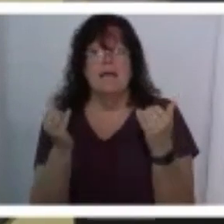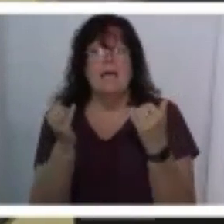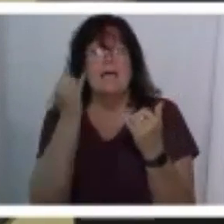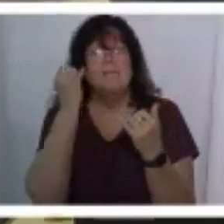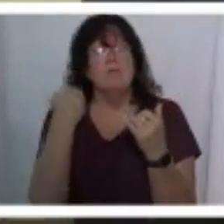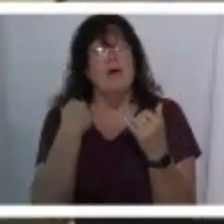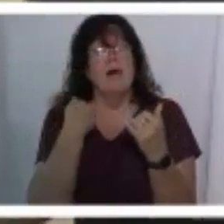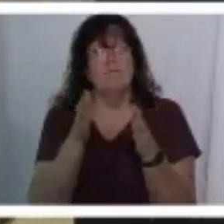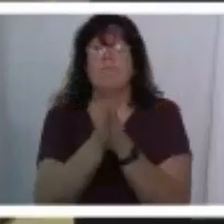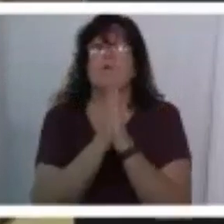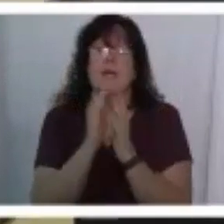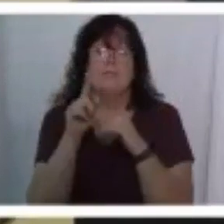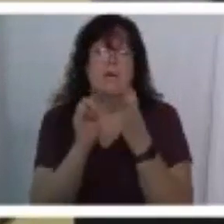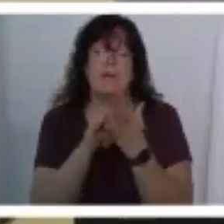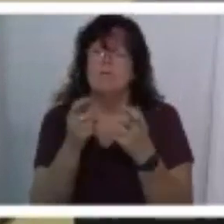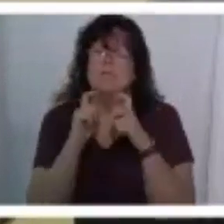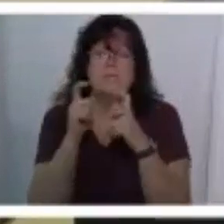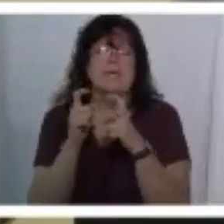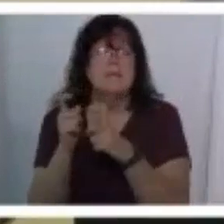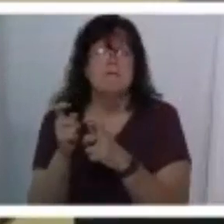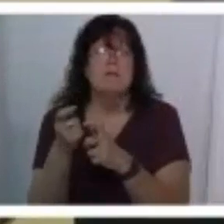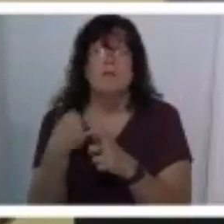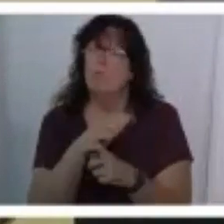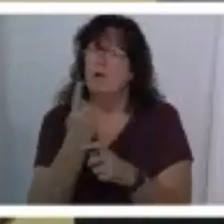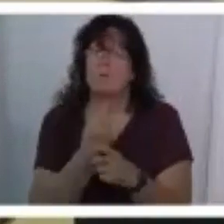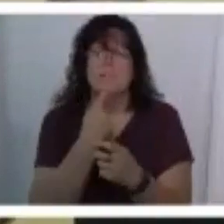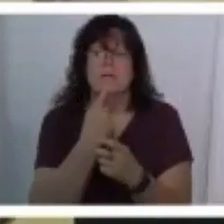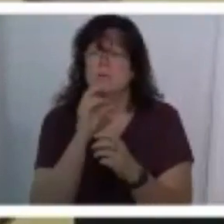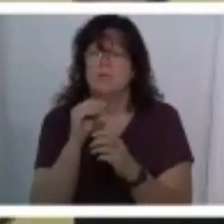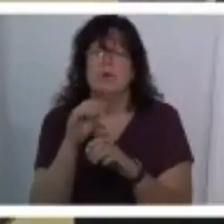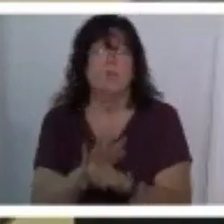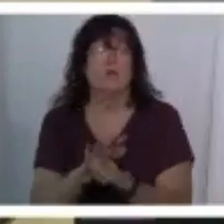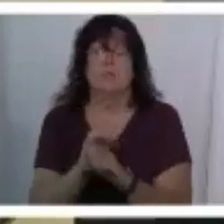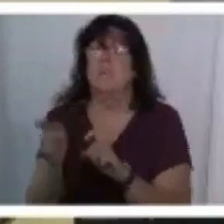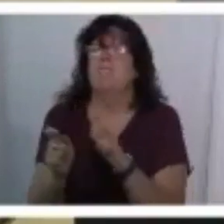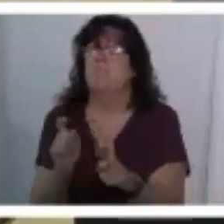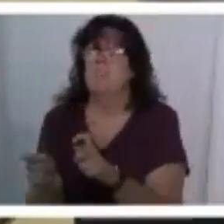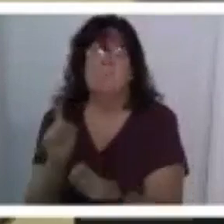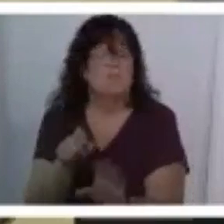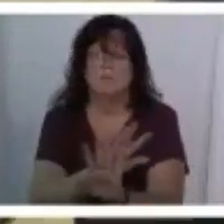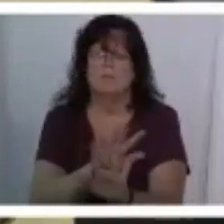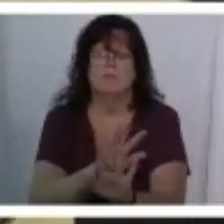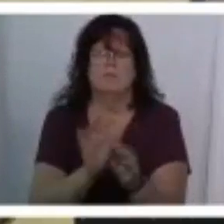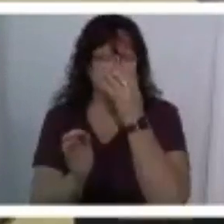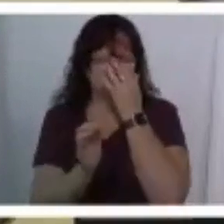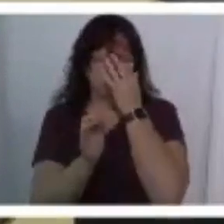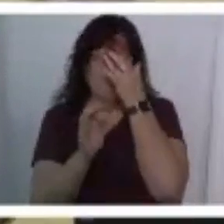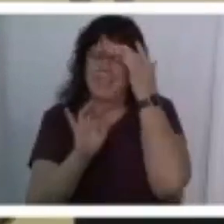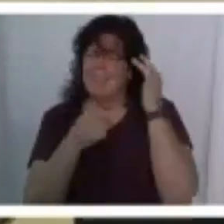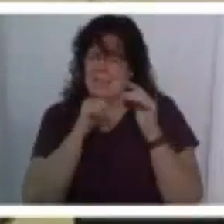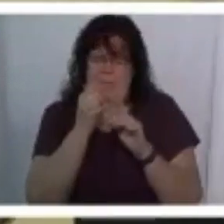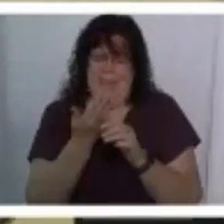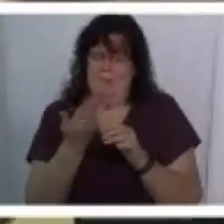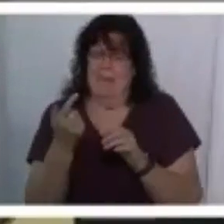have uh prayed about that and you want to give we always say there's no pressure to give if you feel like like that's not my thing right now